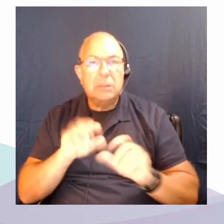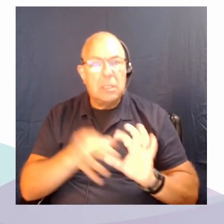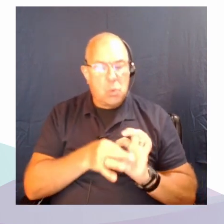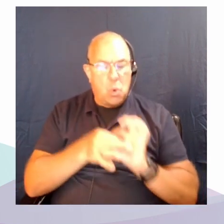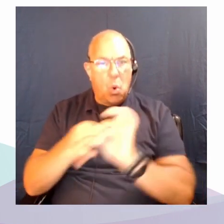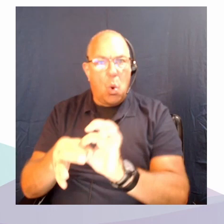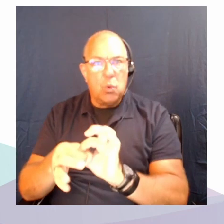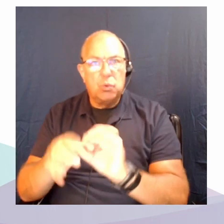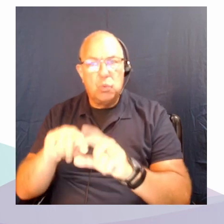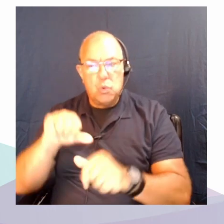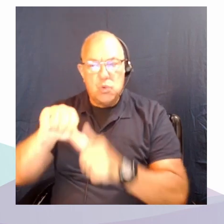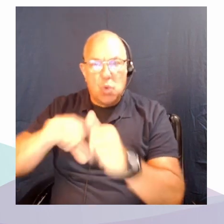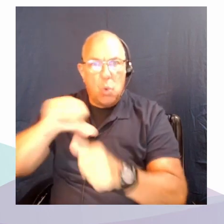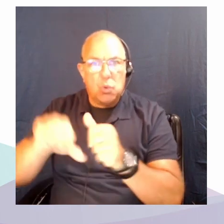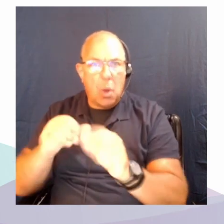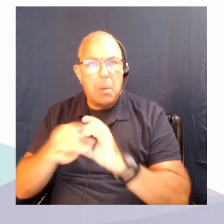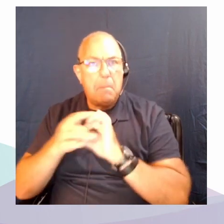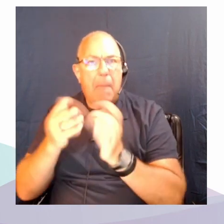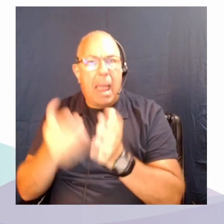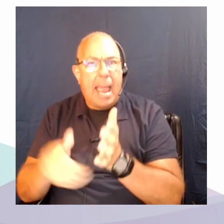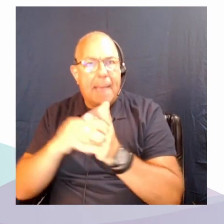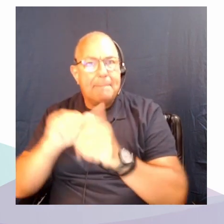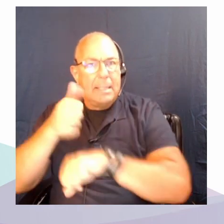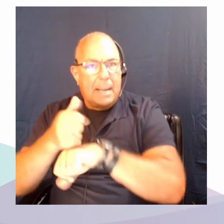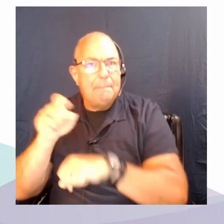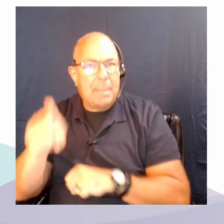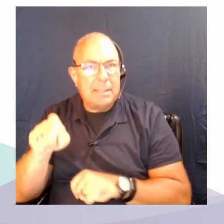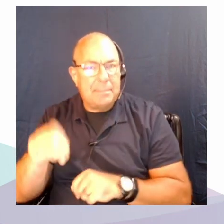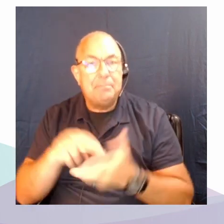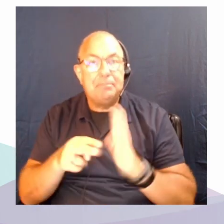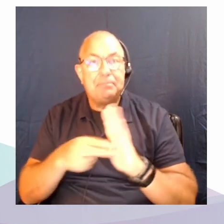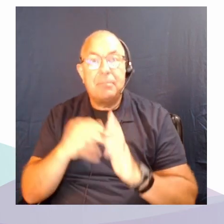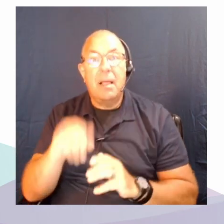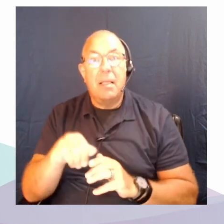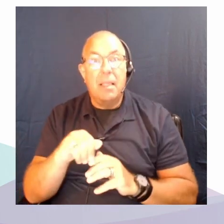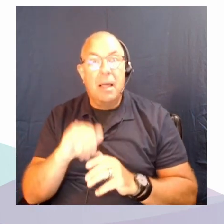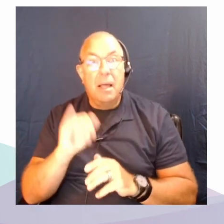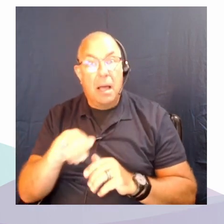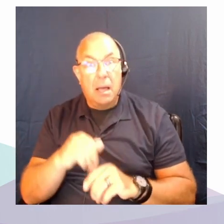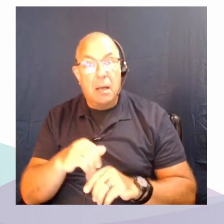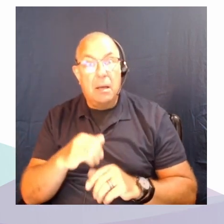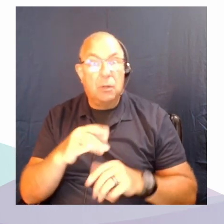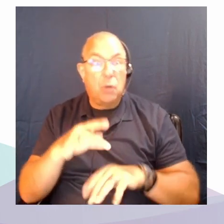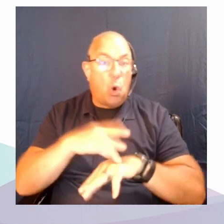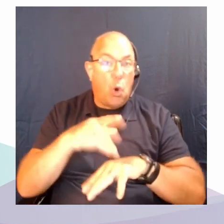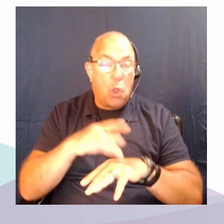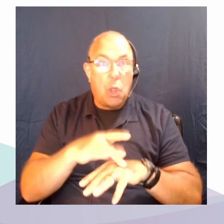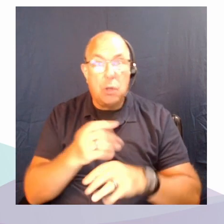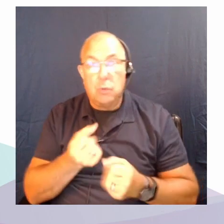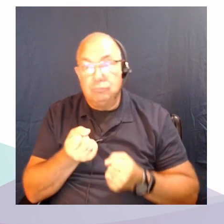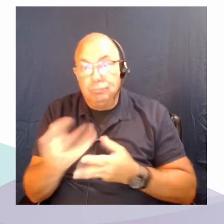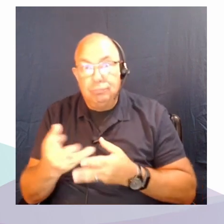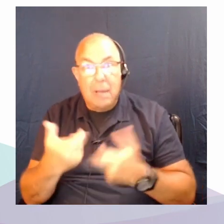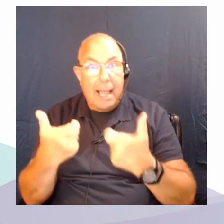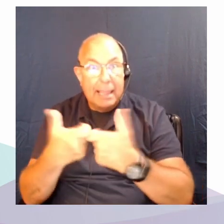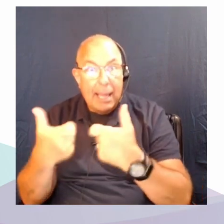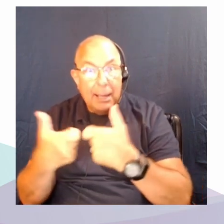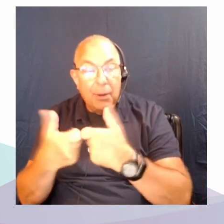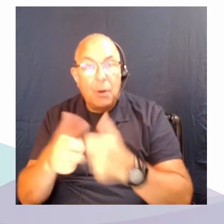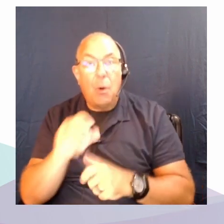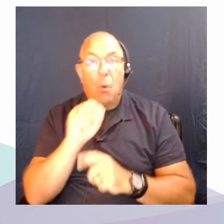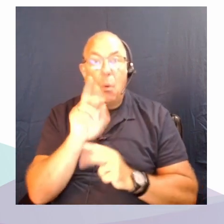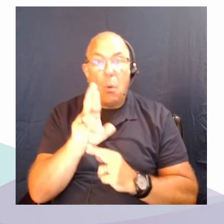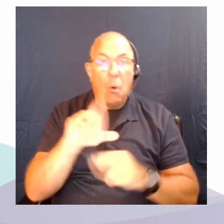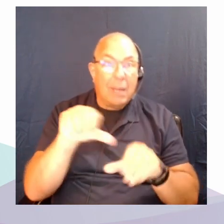So, regardless of whether the vehicle is powered by fossil fuels or renewable electricity, like, you know,